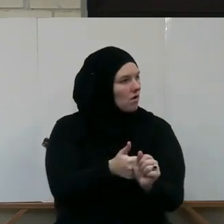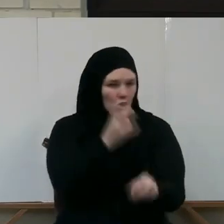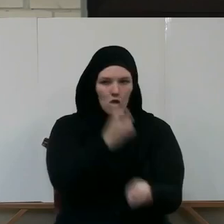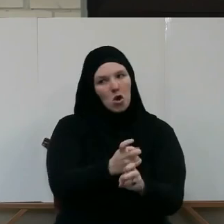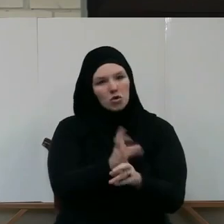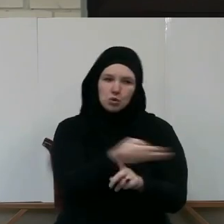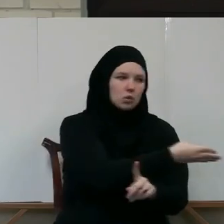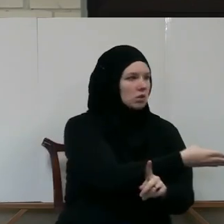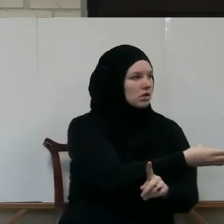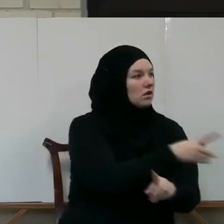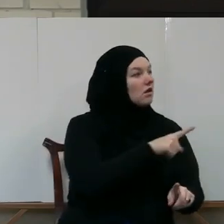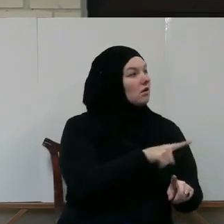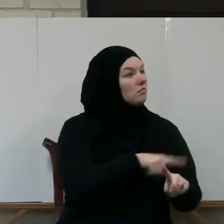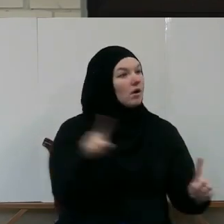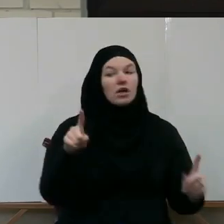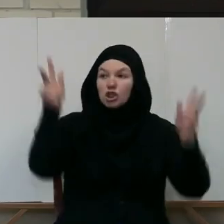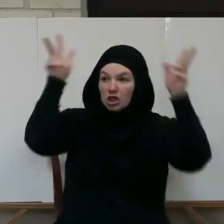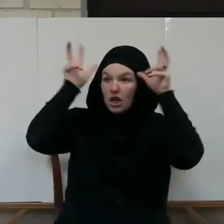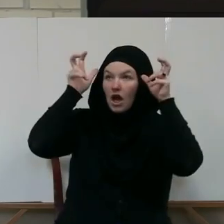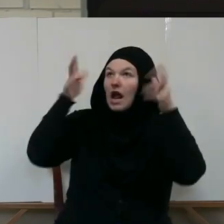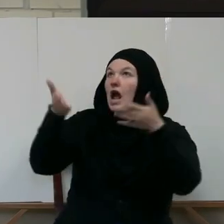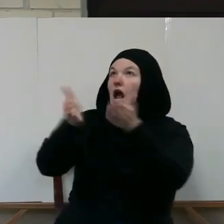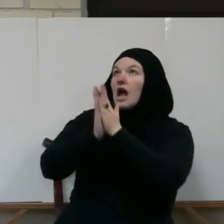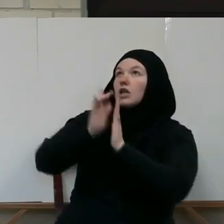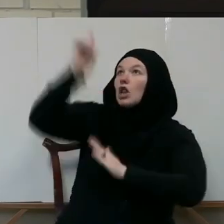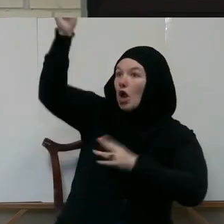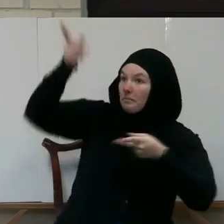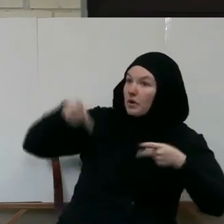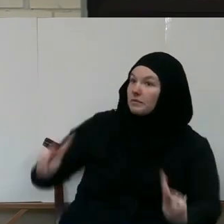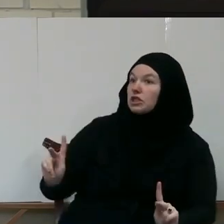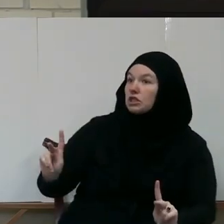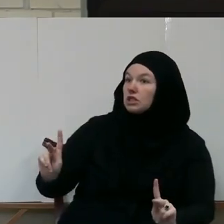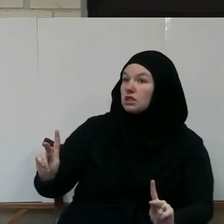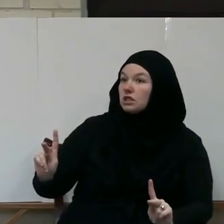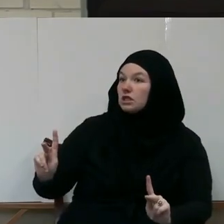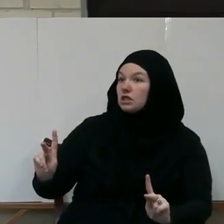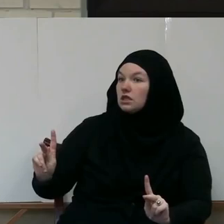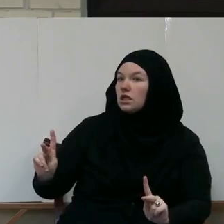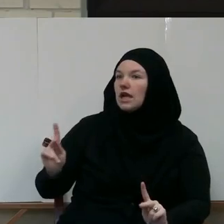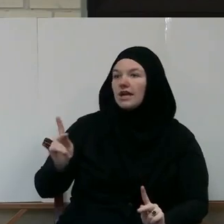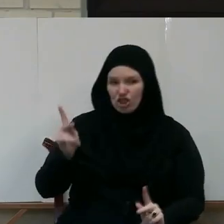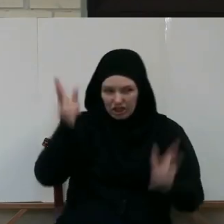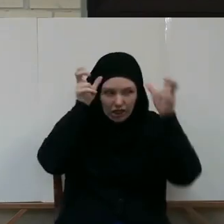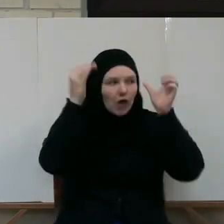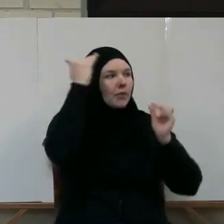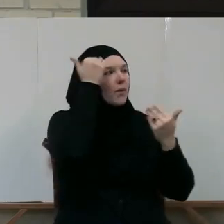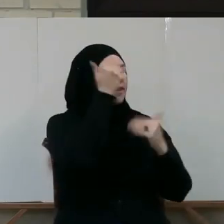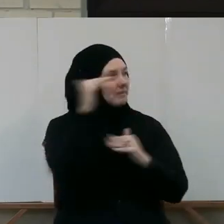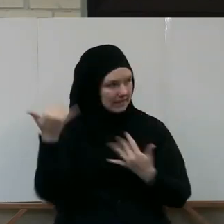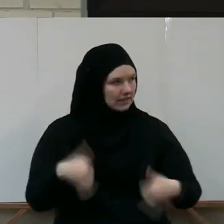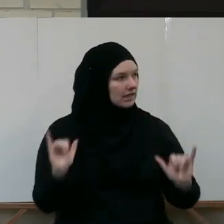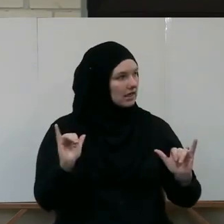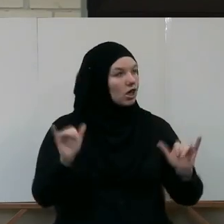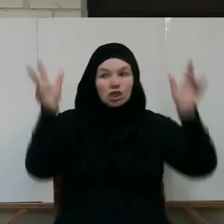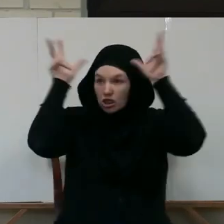asked for a license from Allah to tempt us, he knew his limits. He has